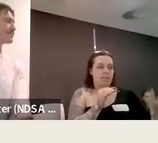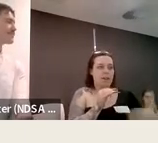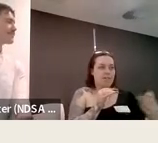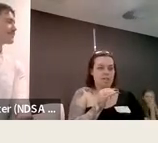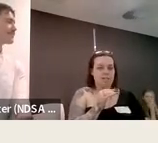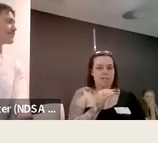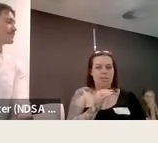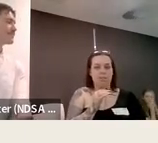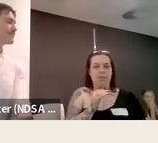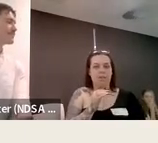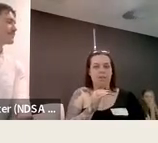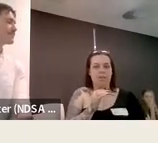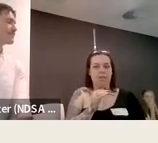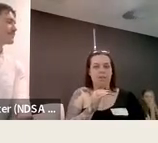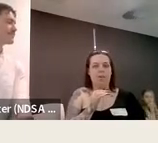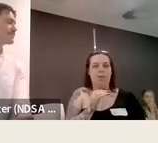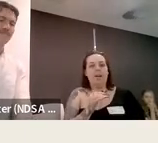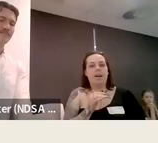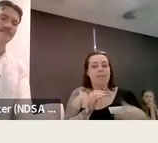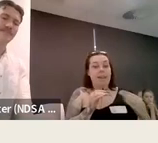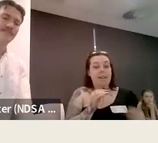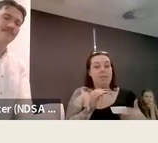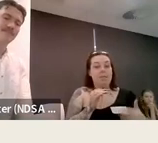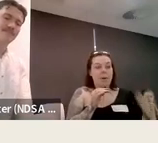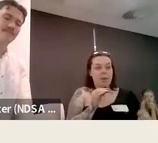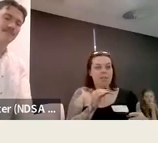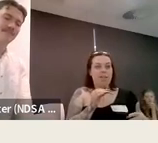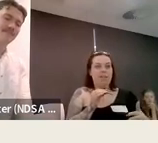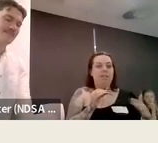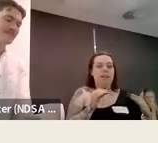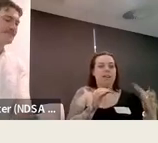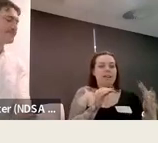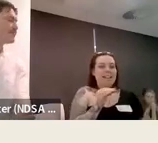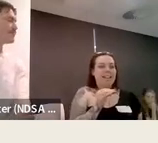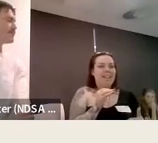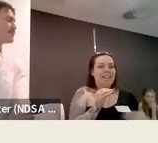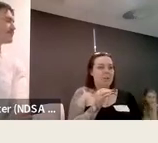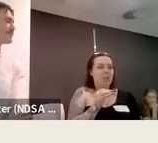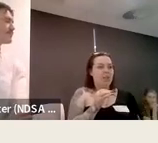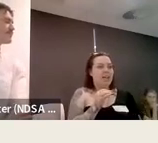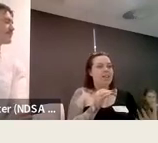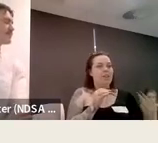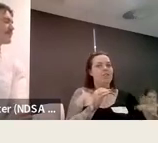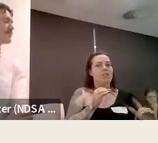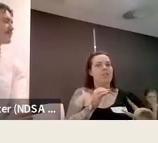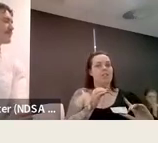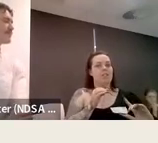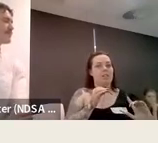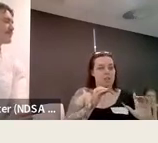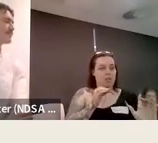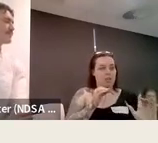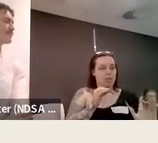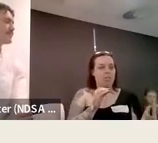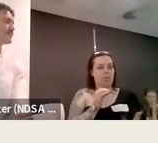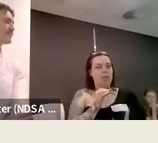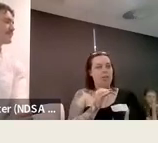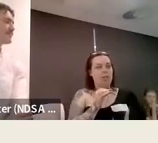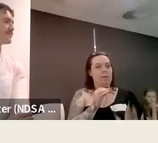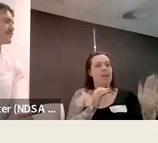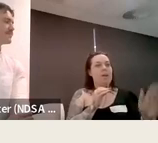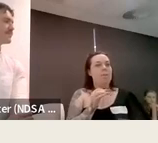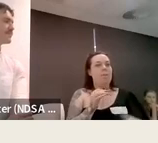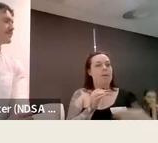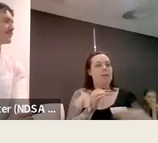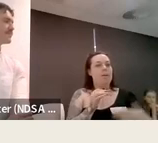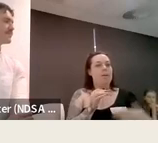services and to the vice chancellor for example um and that policies are clearly communicated not just to those